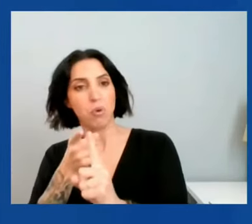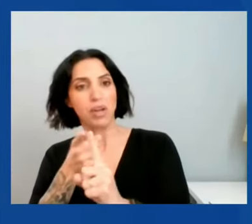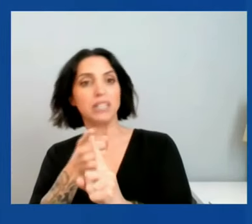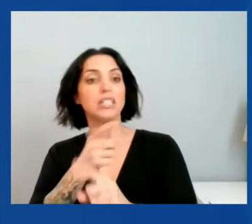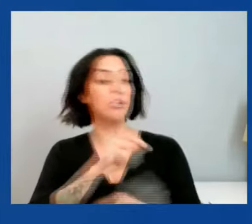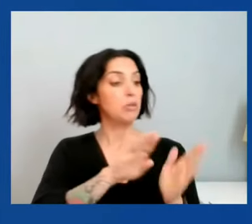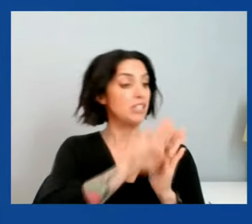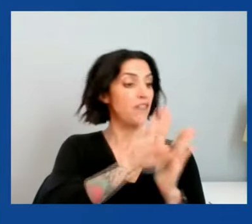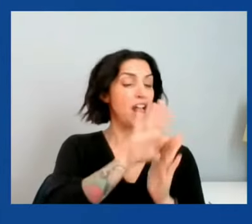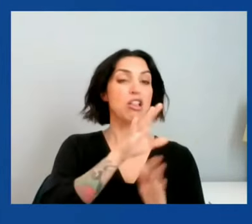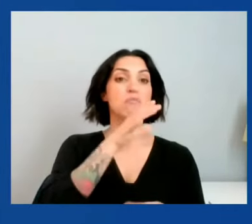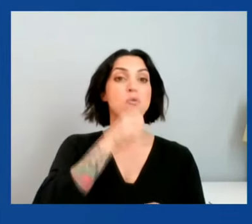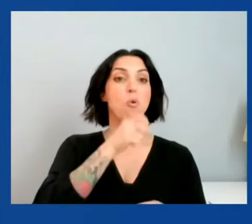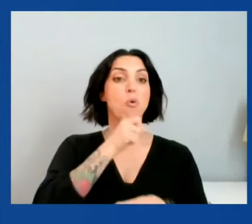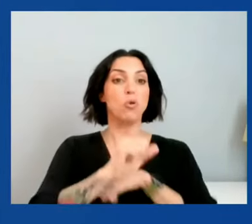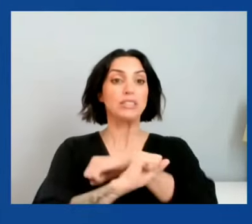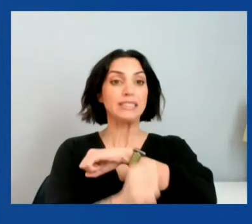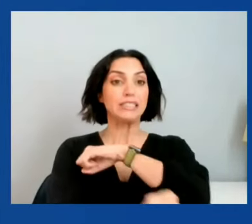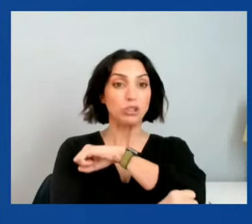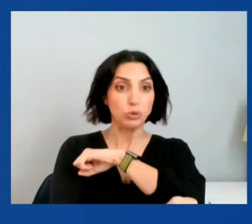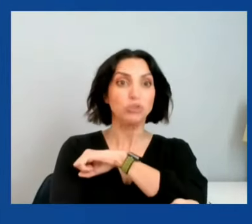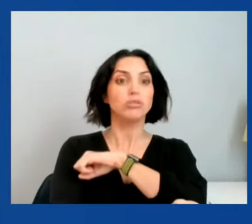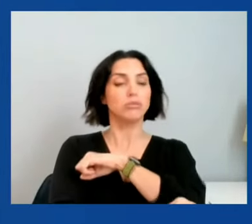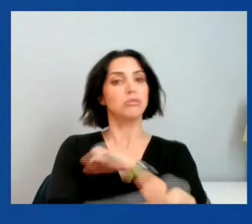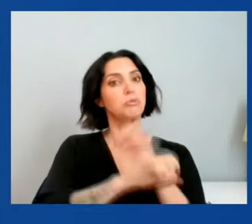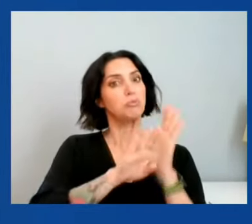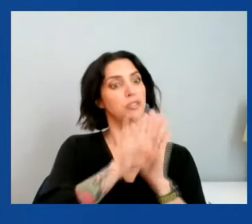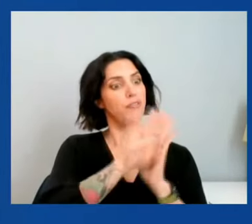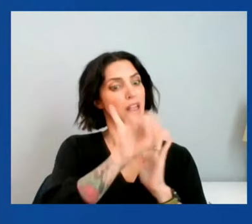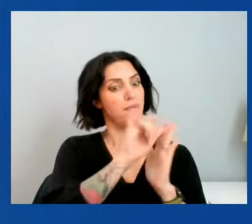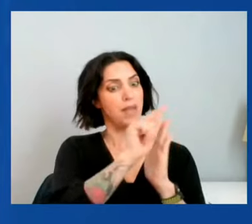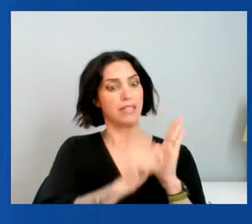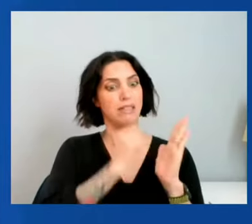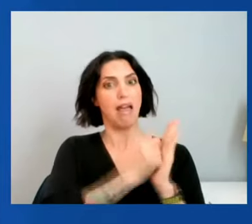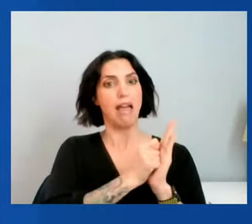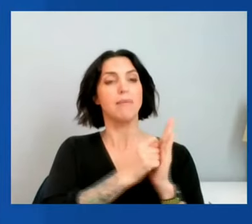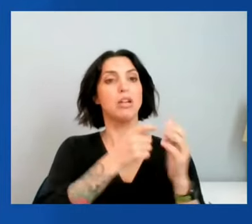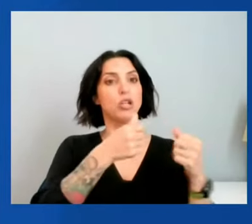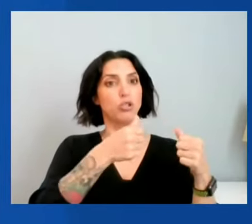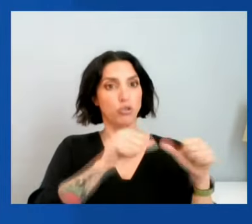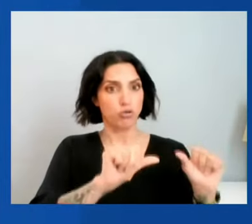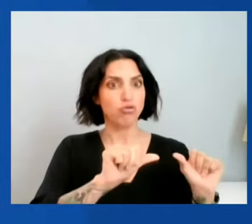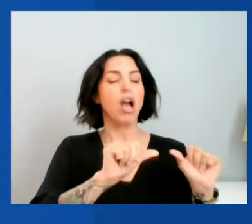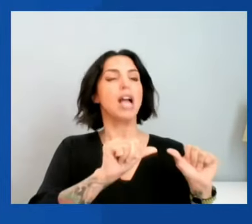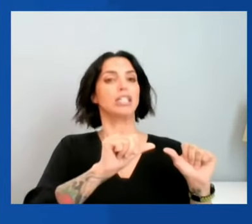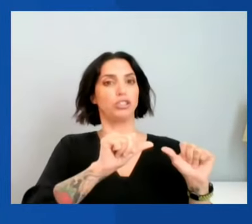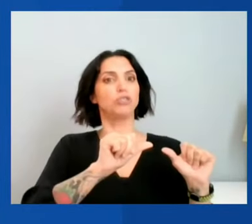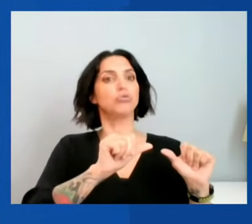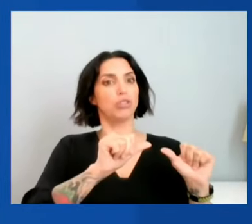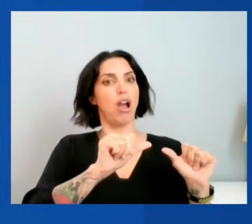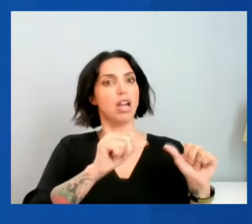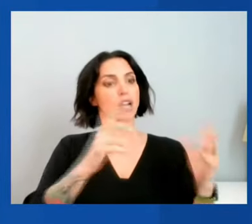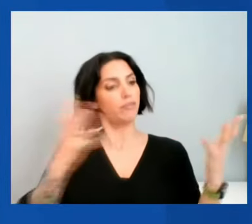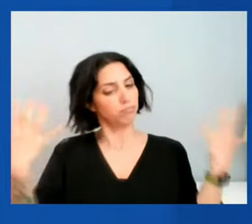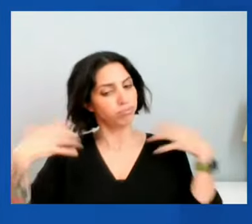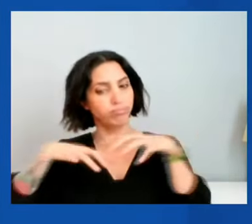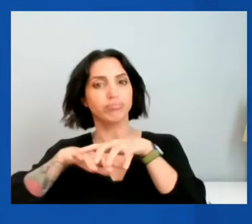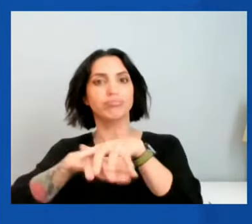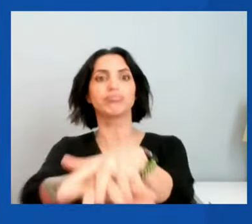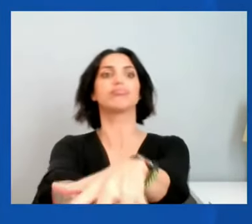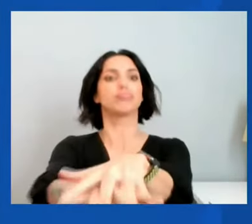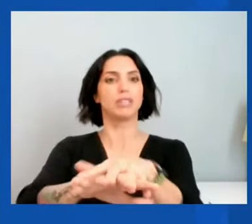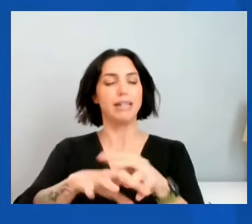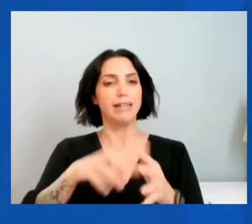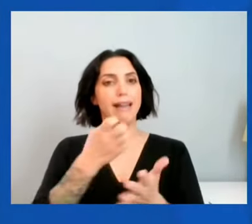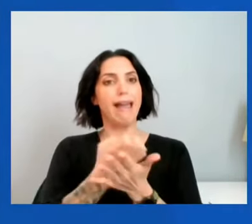it should be said they were developed to try and tampen down nationalism, populism, knit together capital markets. They're not